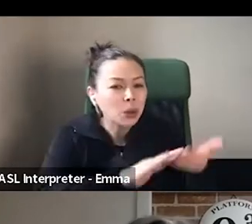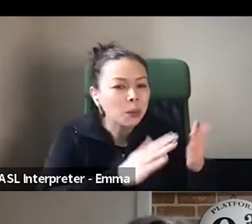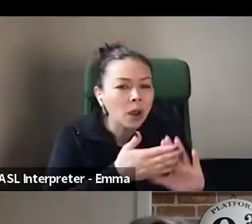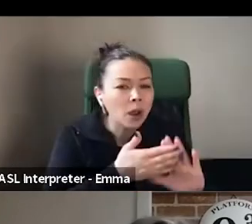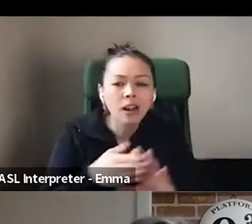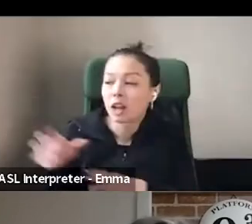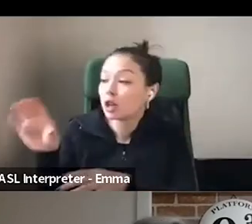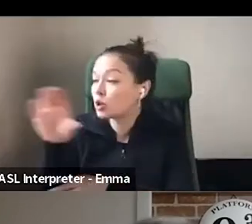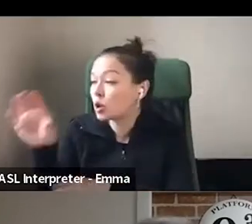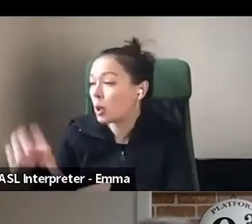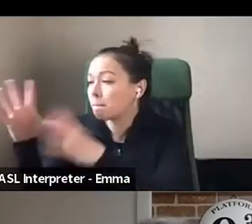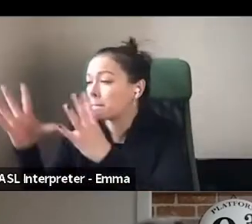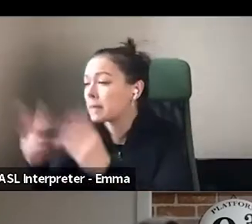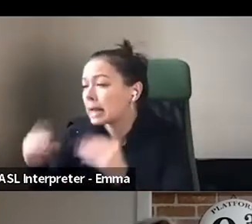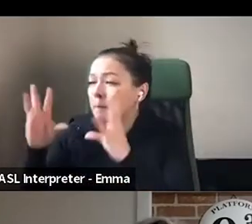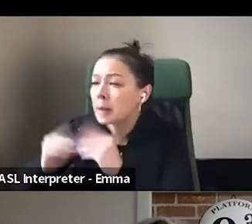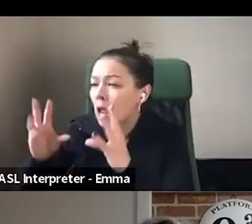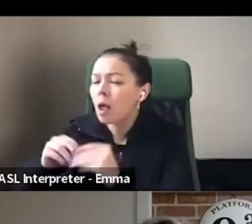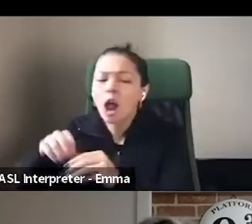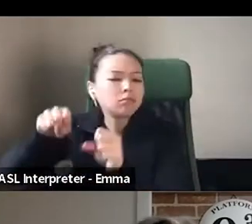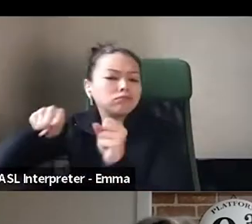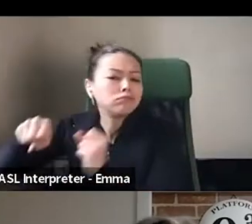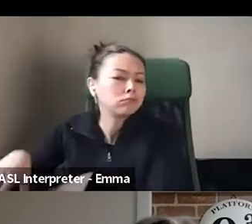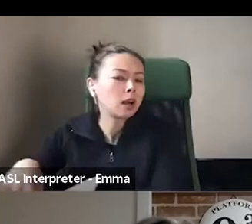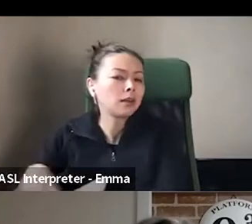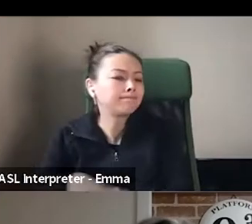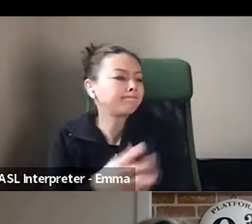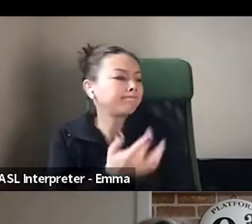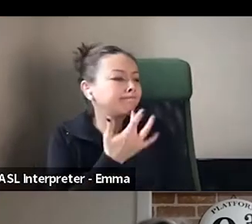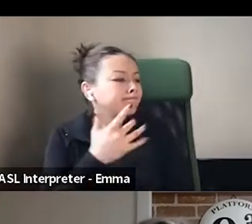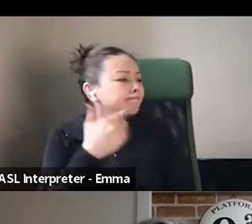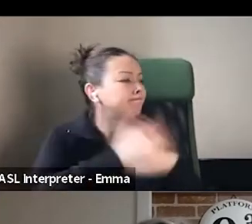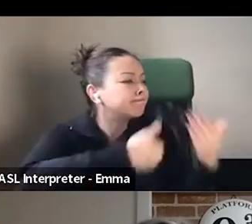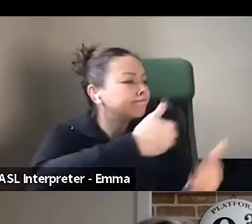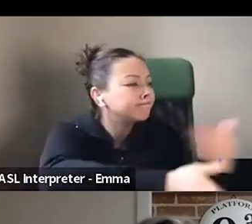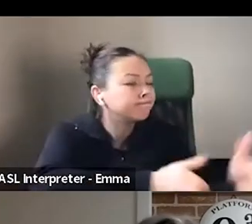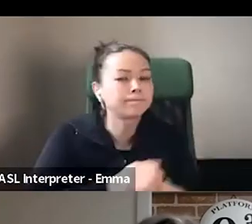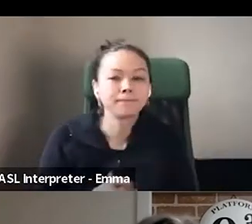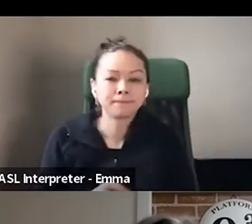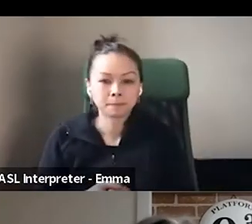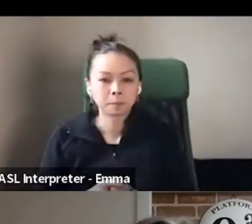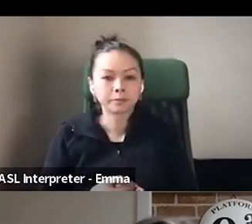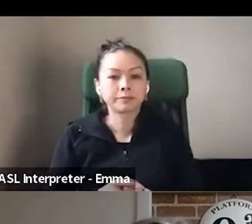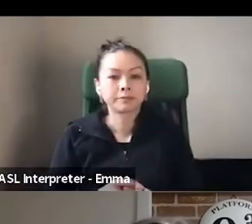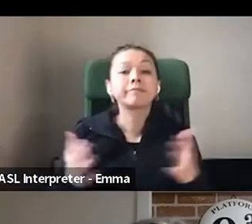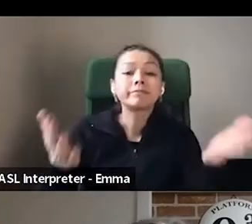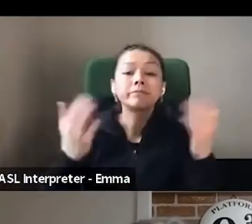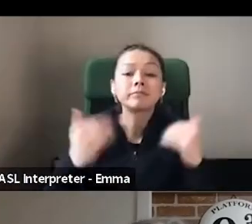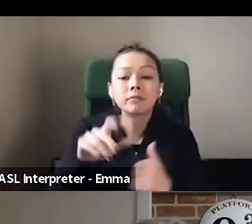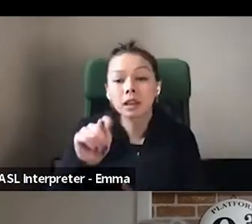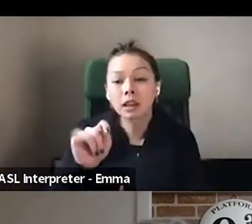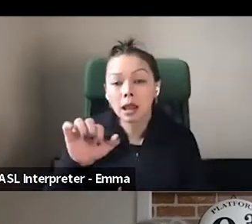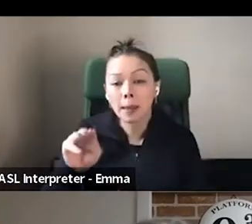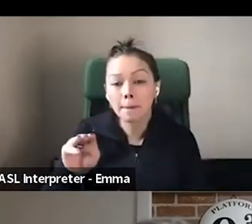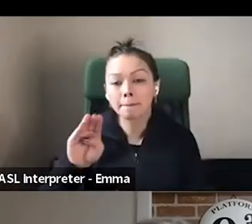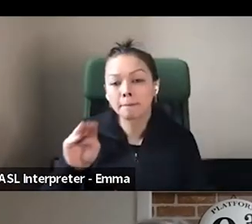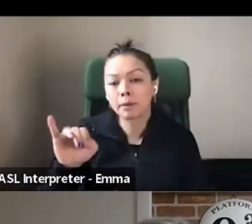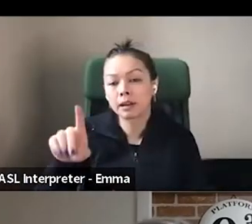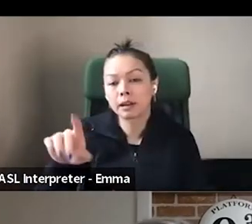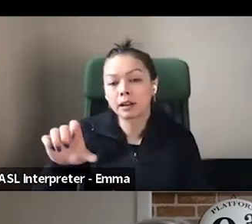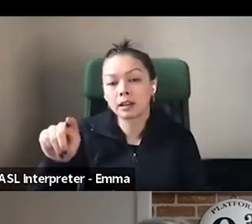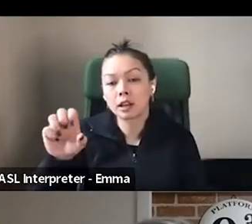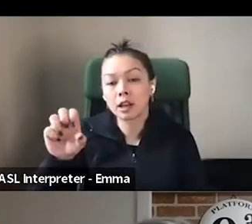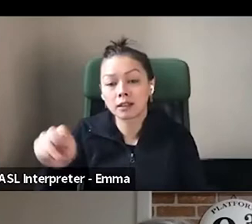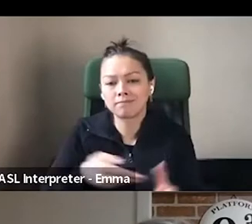Last but not least, I'd like to introduce Tim Middleton, who is project manager and retailer liaison at BookNet Canada. Tim will be leading the